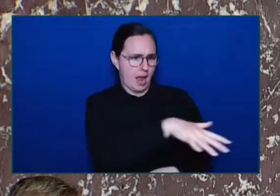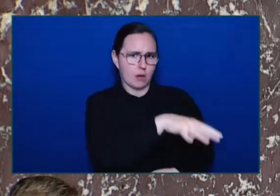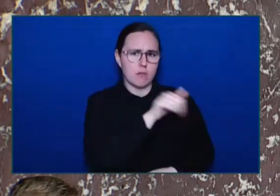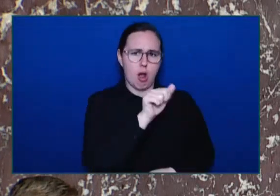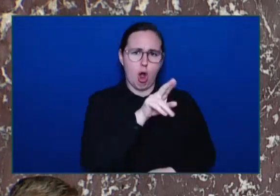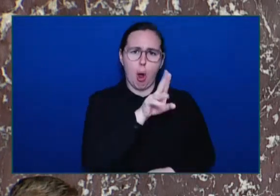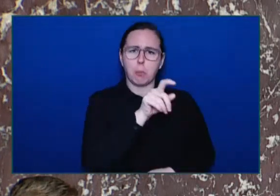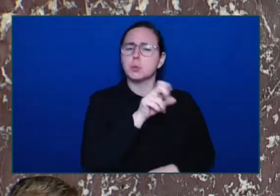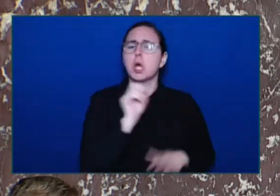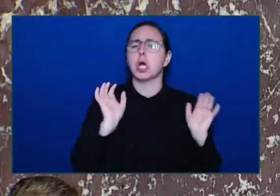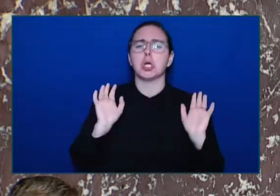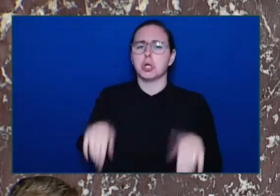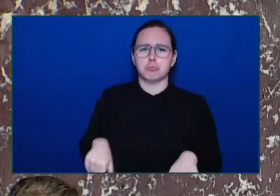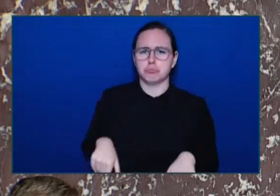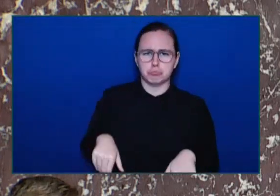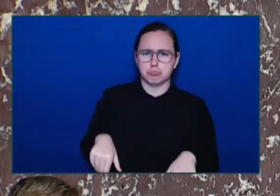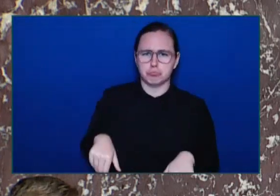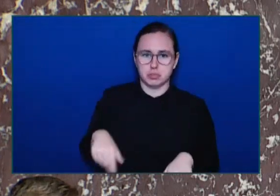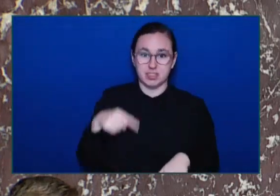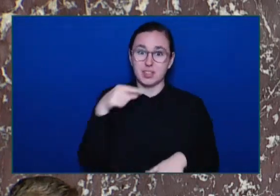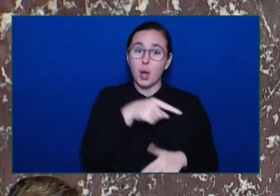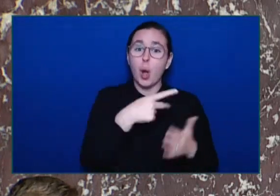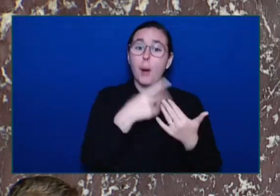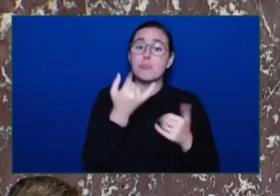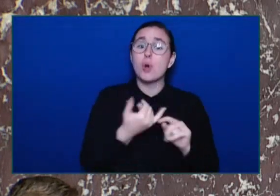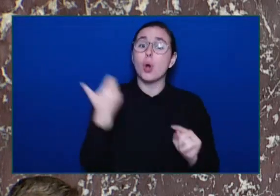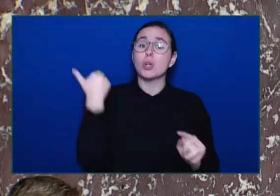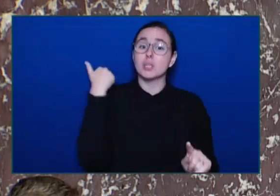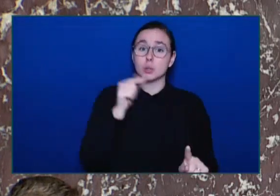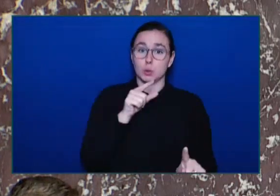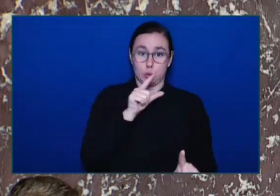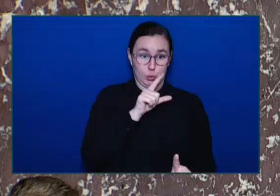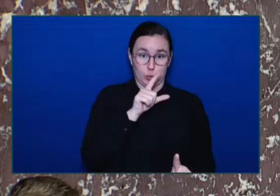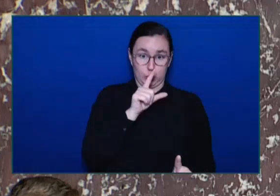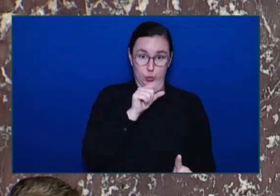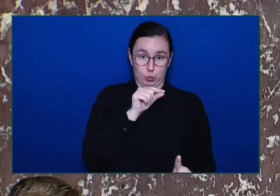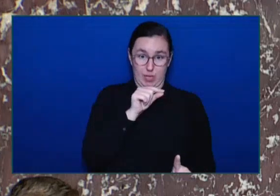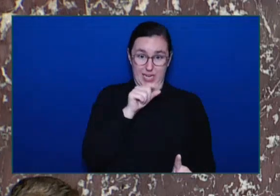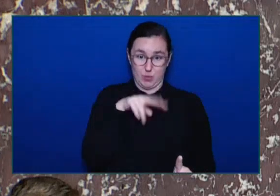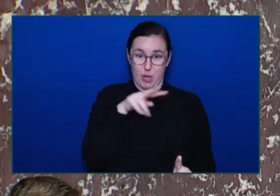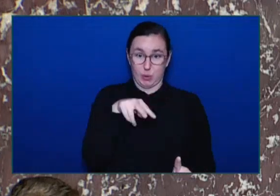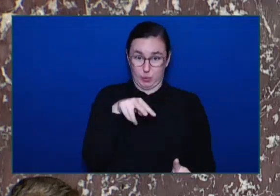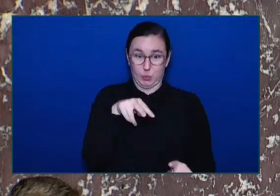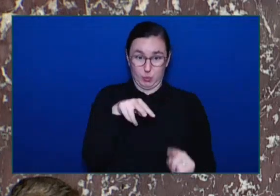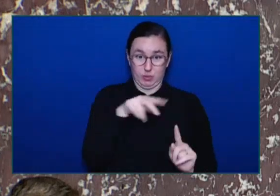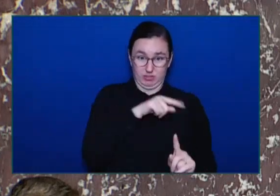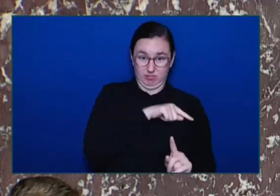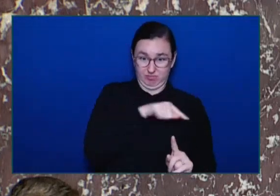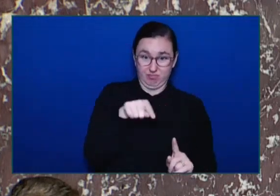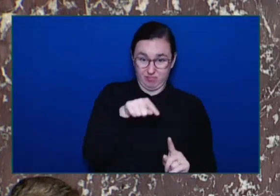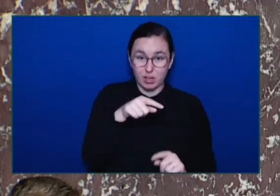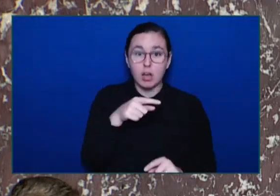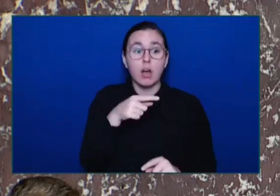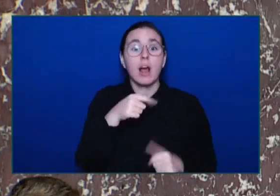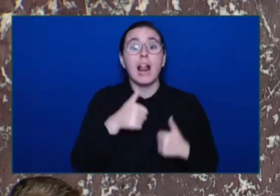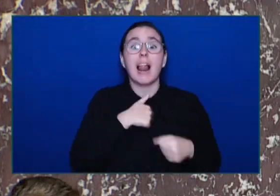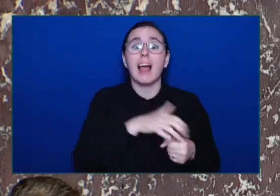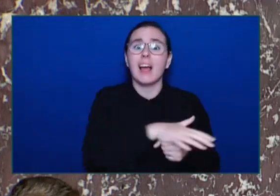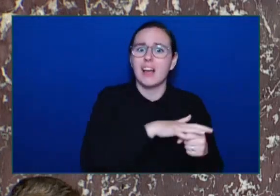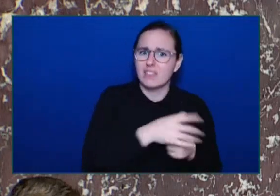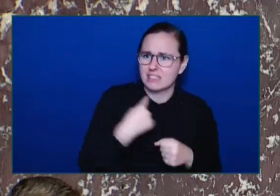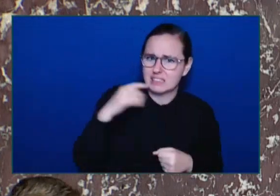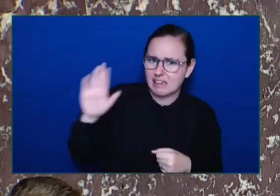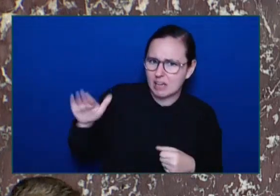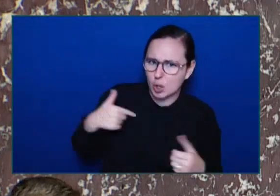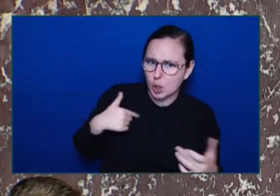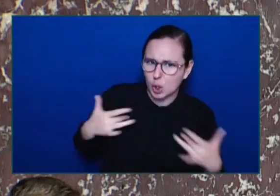When those same residents came forward And had concerns about BC housing He said, oh, this is just another excuse to oppose That's